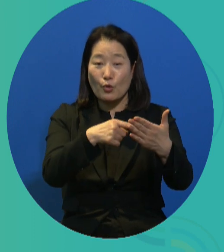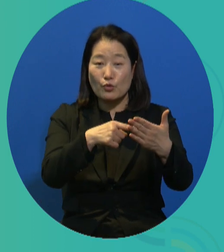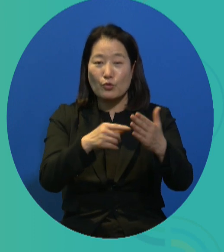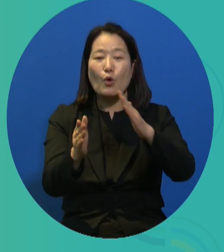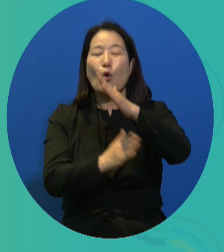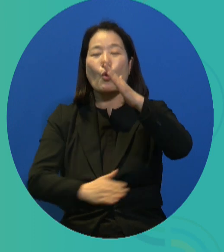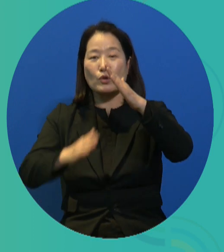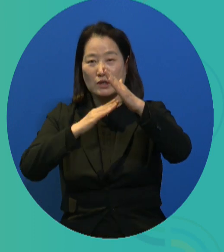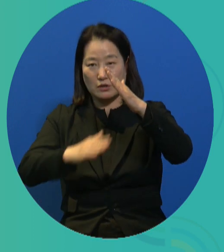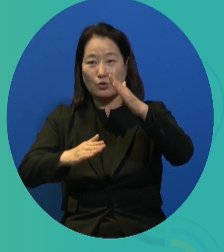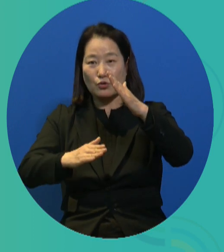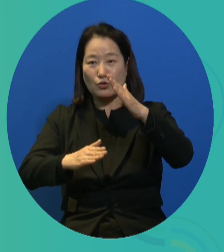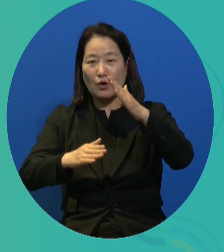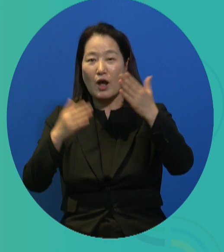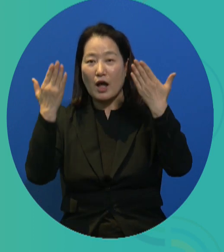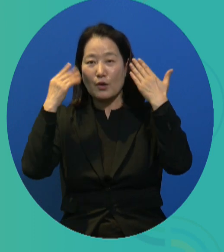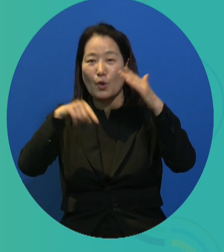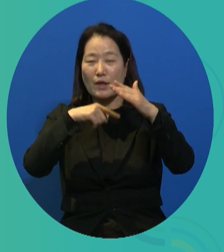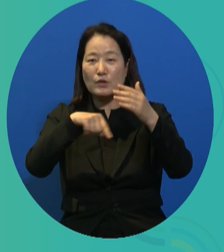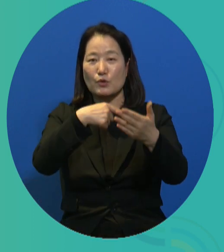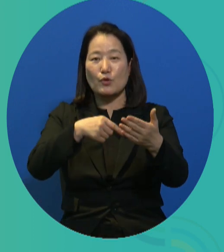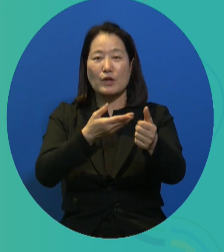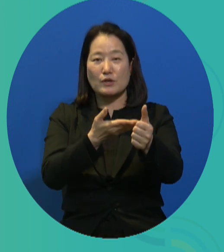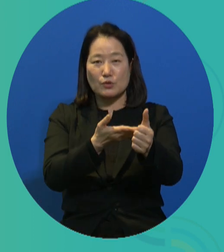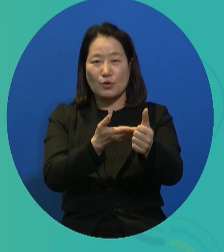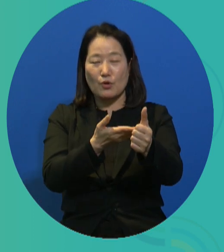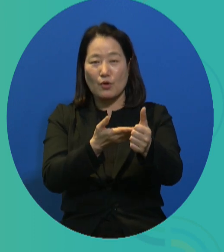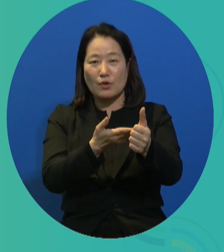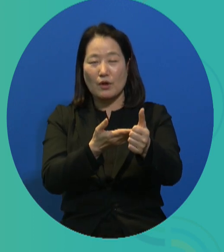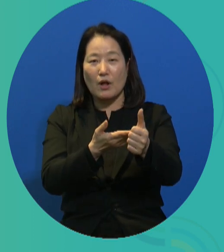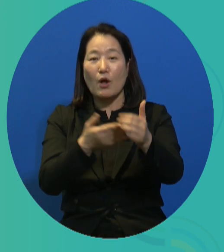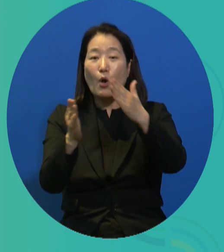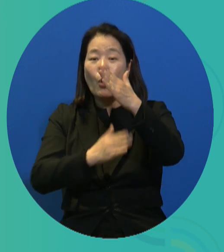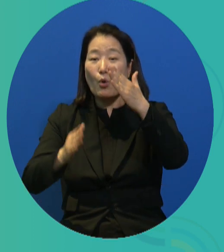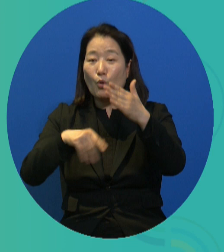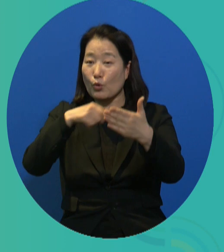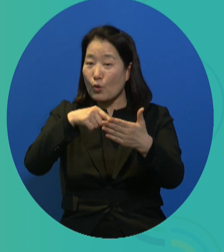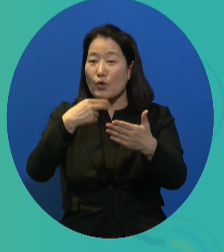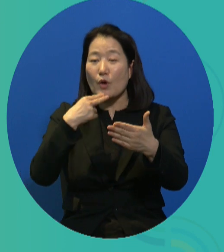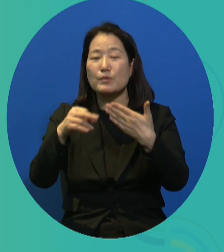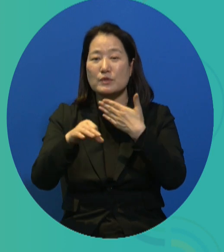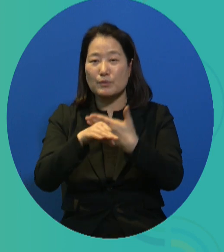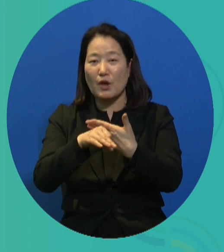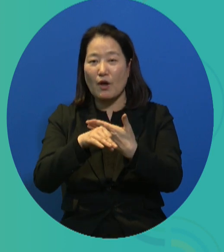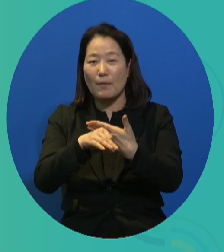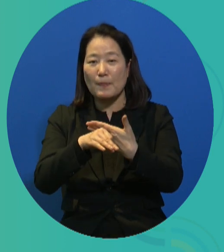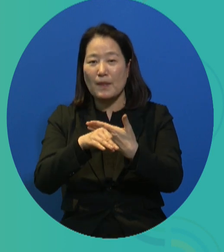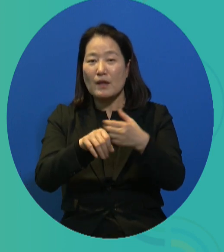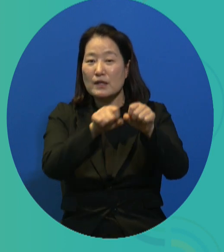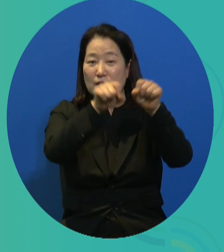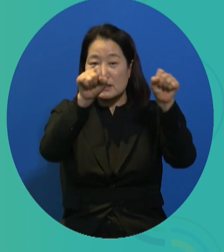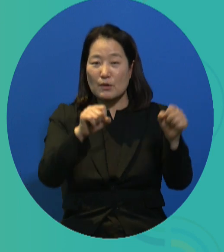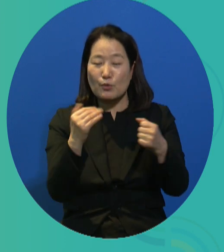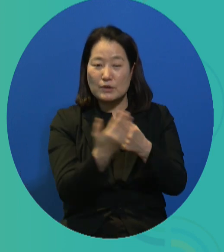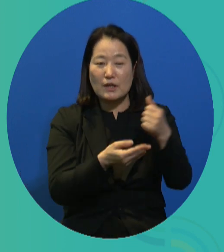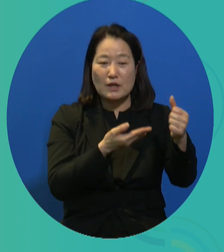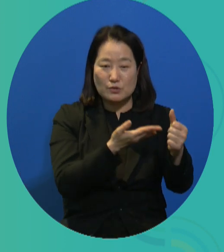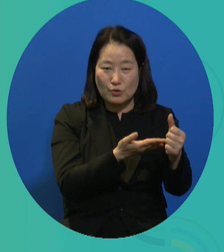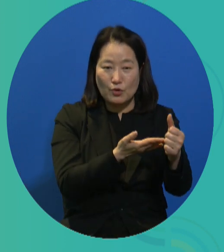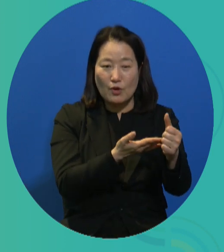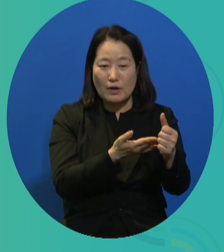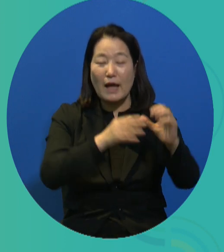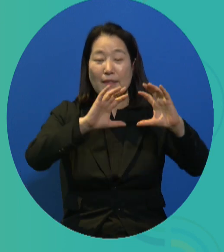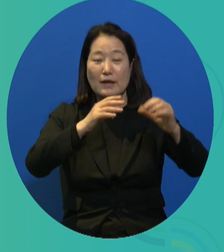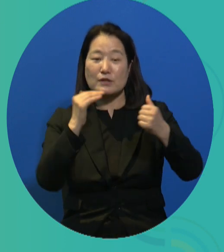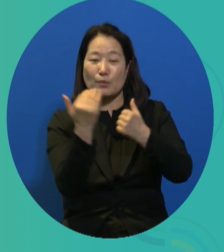state guarantees education through public education. If we were to consider a country without public education, let's say there is only private